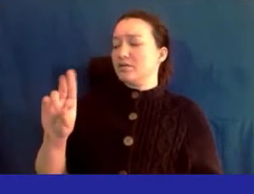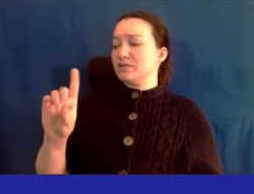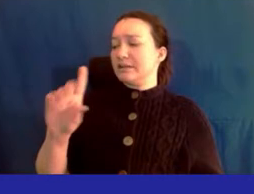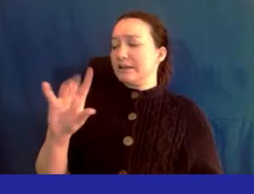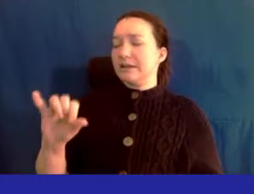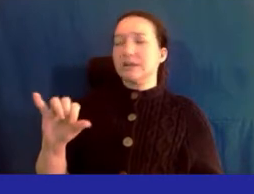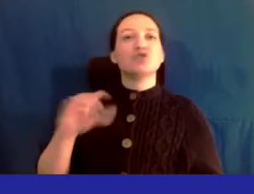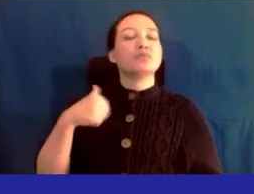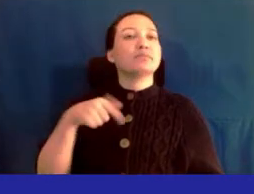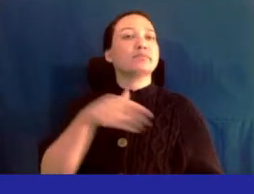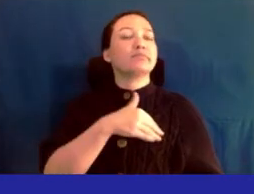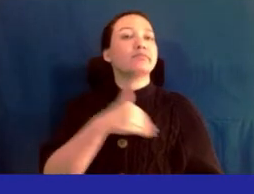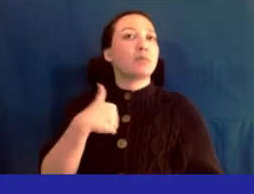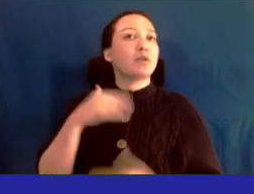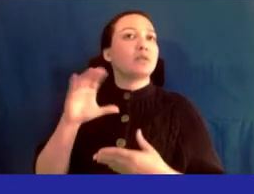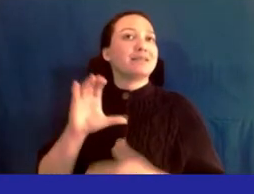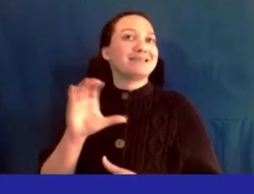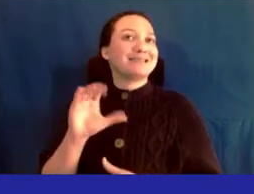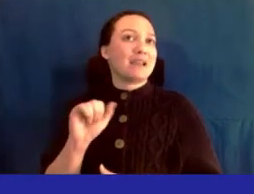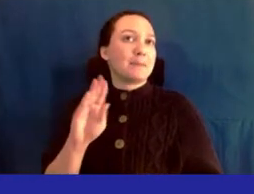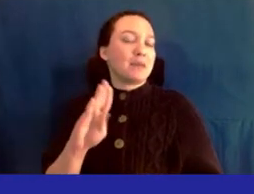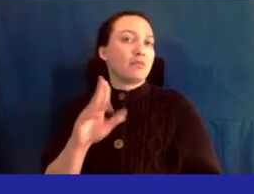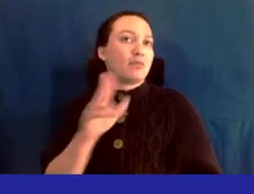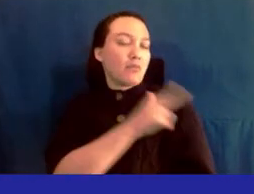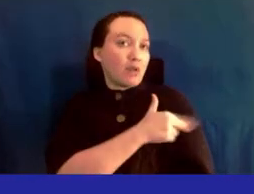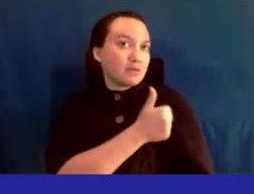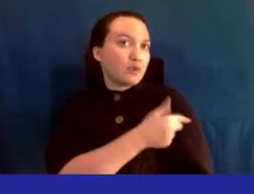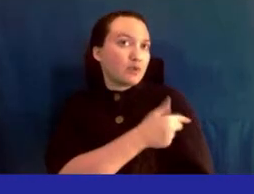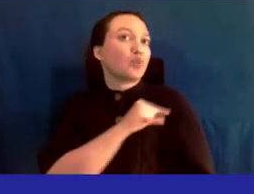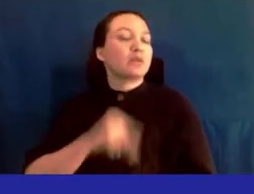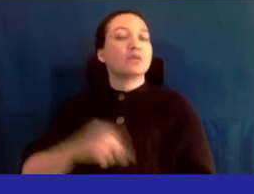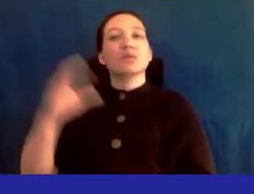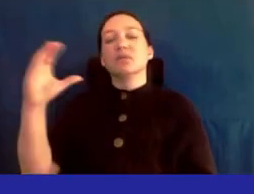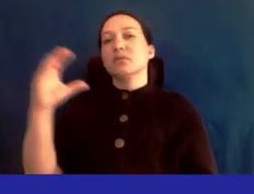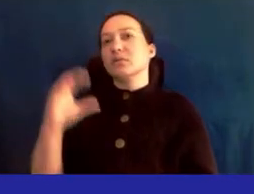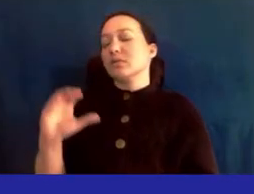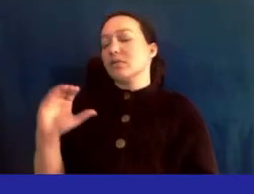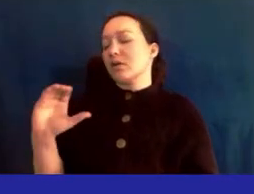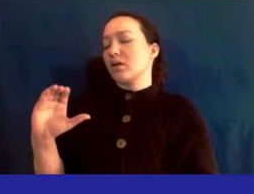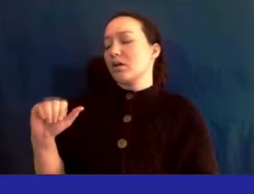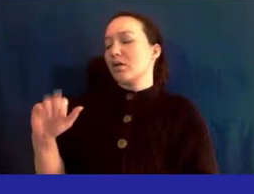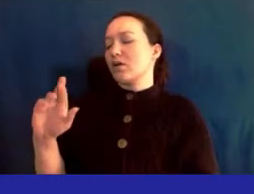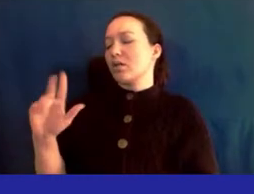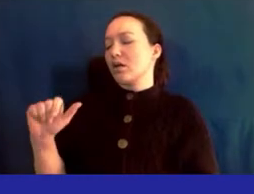community advisory board for queen's hospital and after that is carla leon